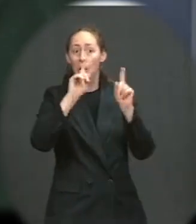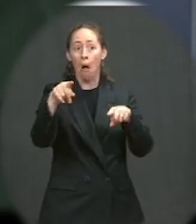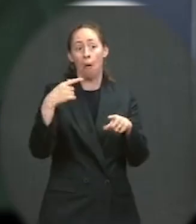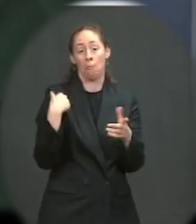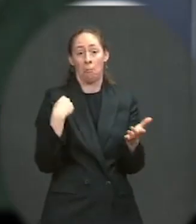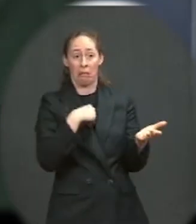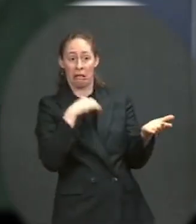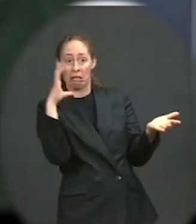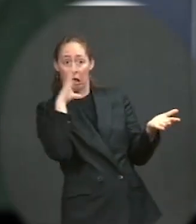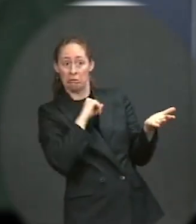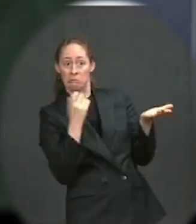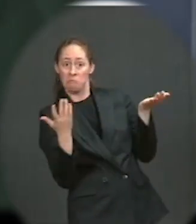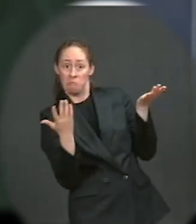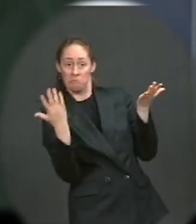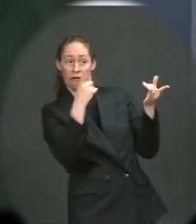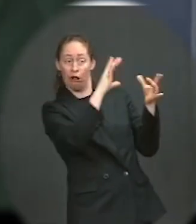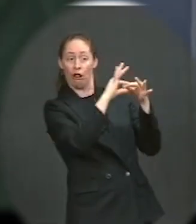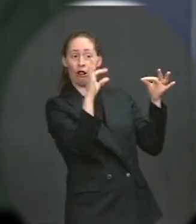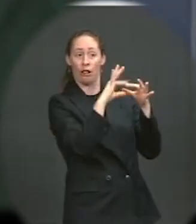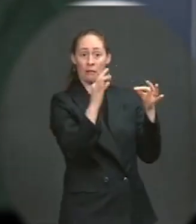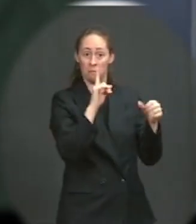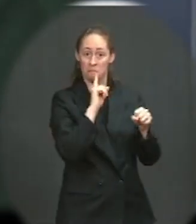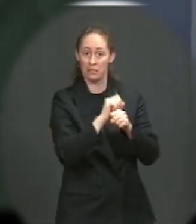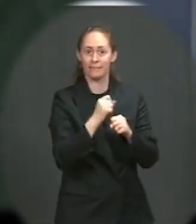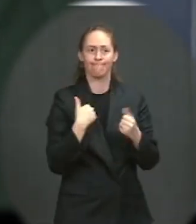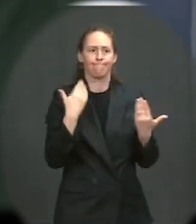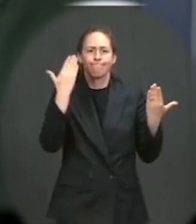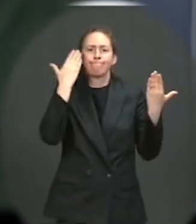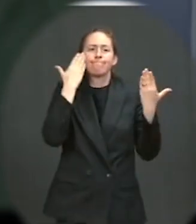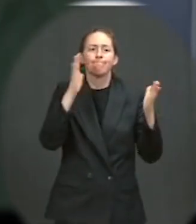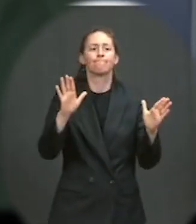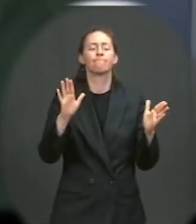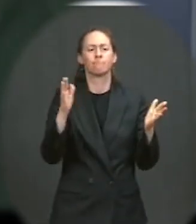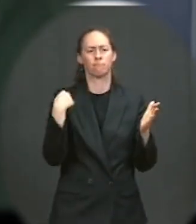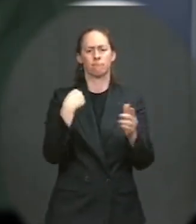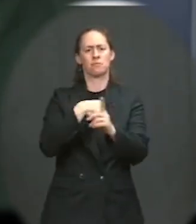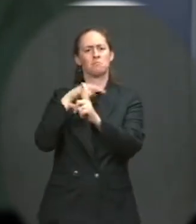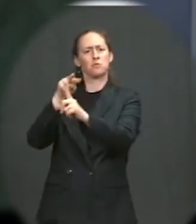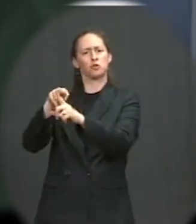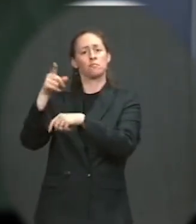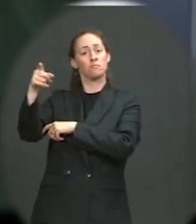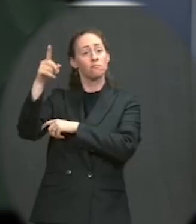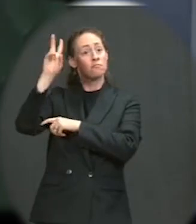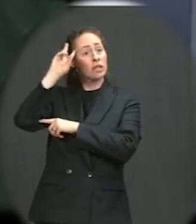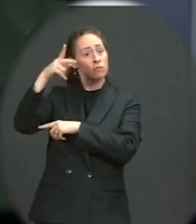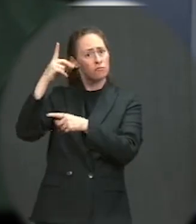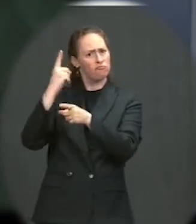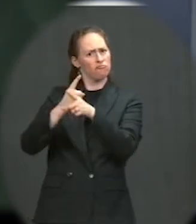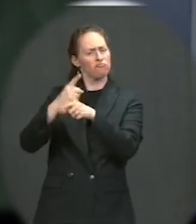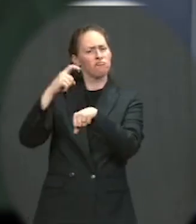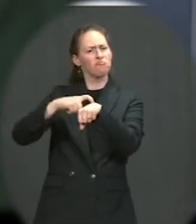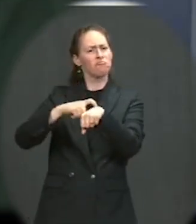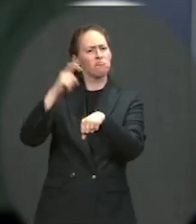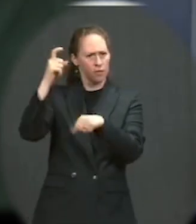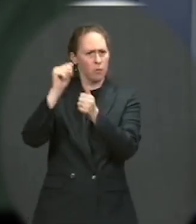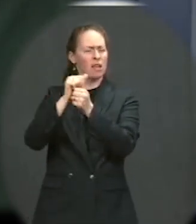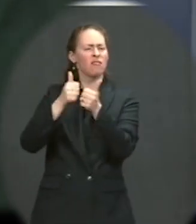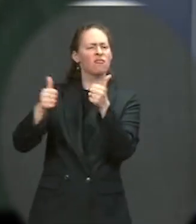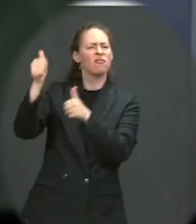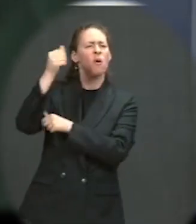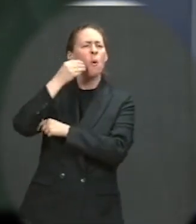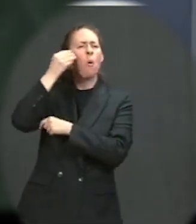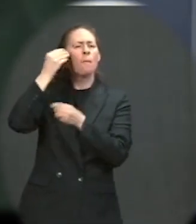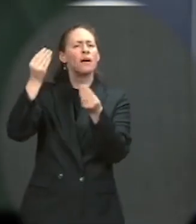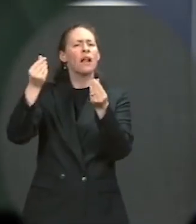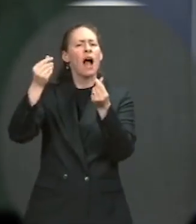But I don't think our view is that the vice president making a trip to the border with the secretary of Homeland Security to assess and take a